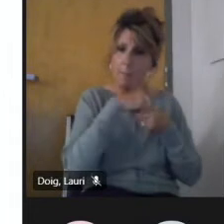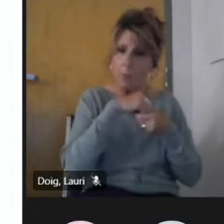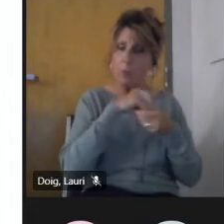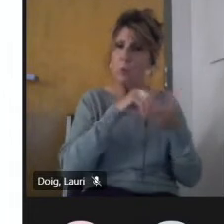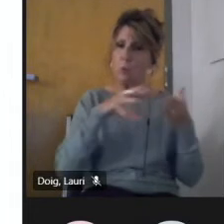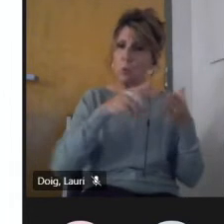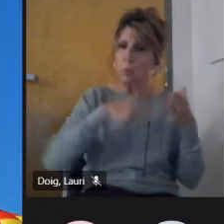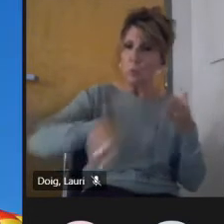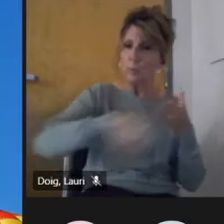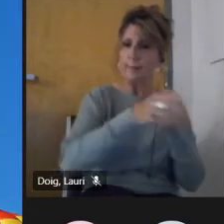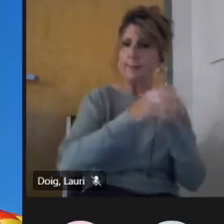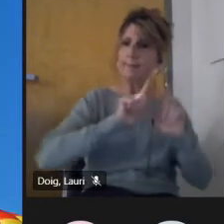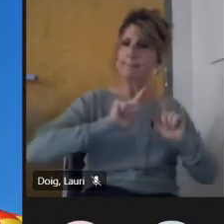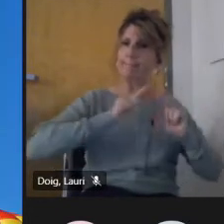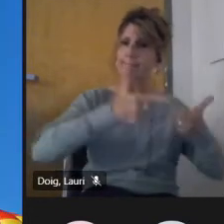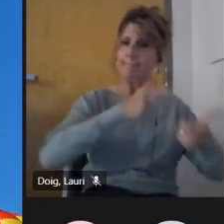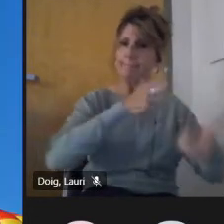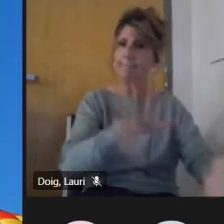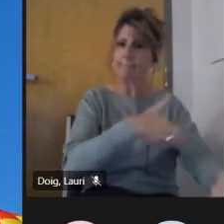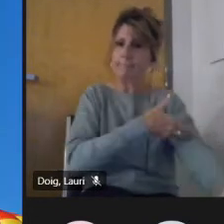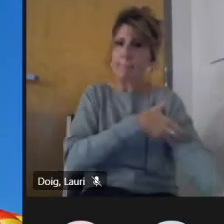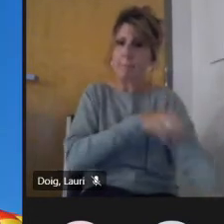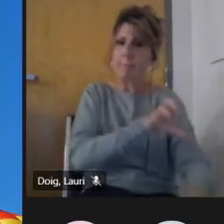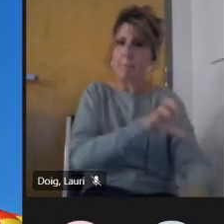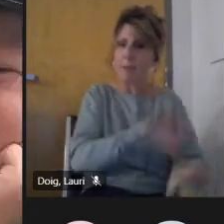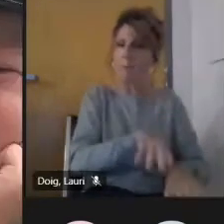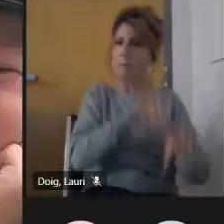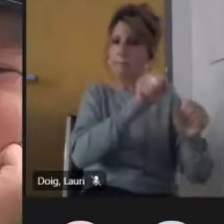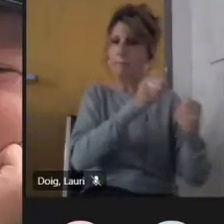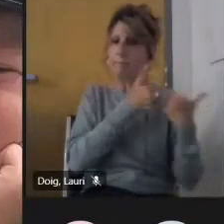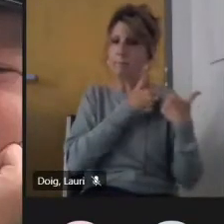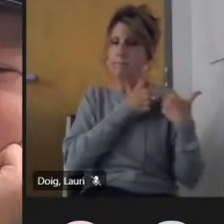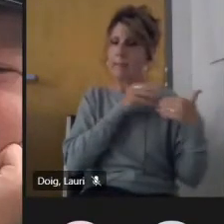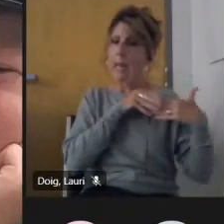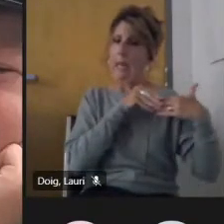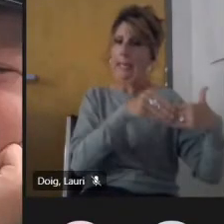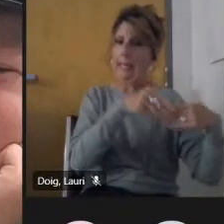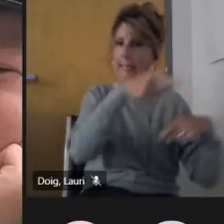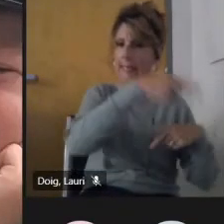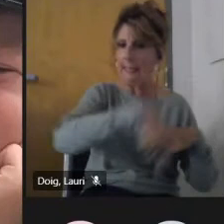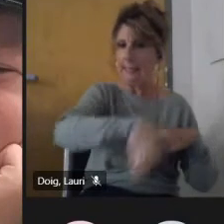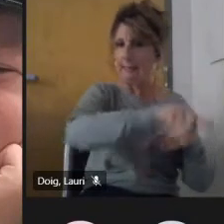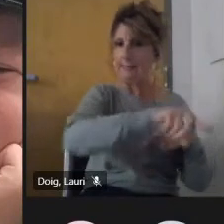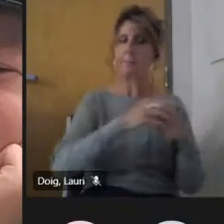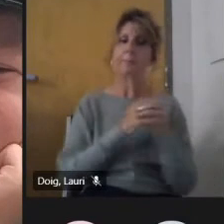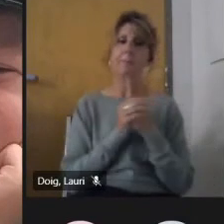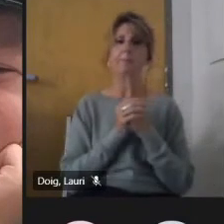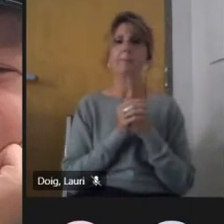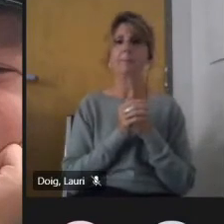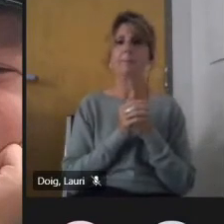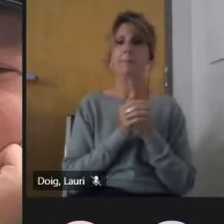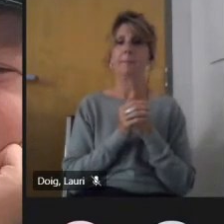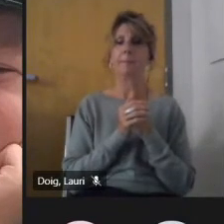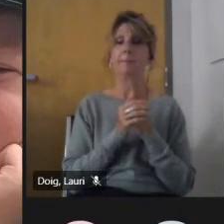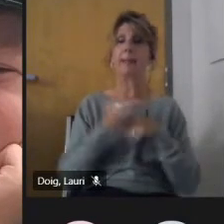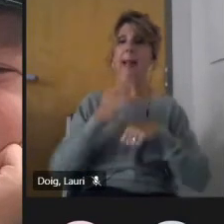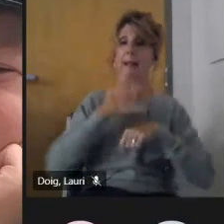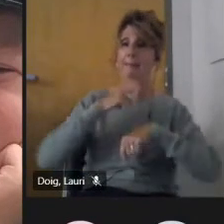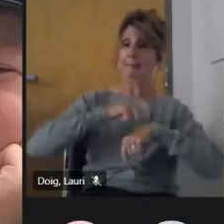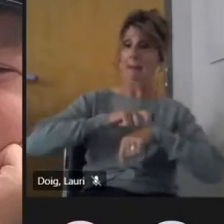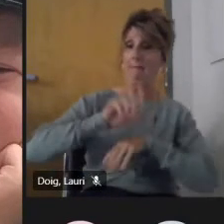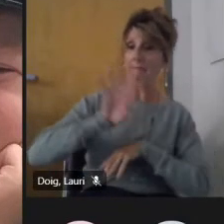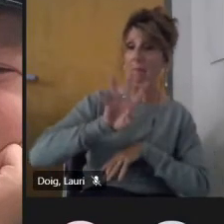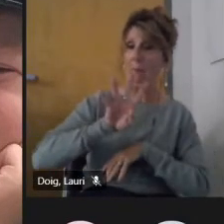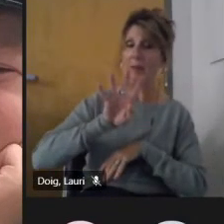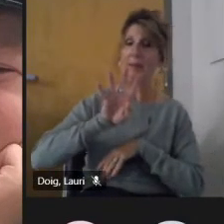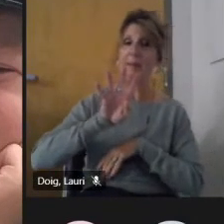me stop here by just getting to the end. I'm stopping more or less in time. I'm going to we're going